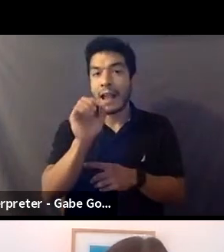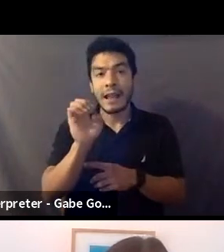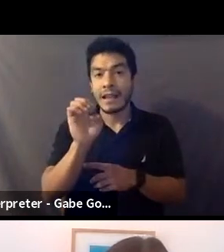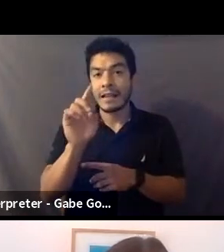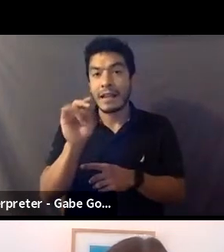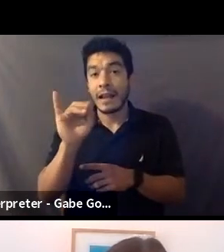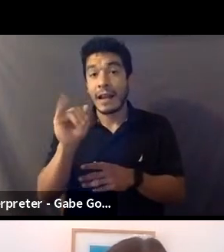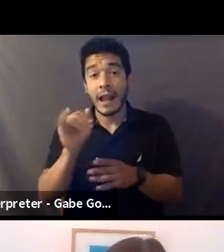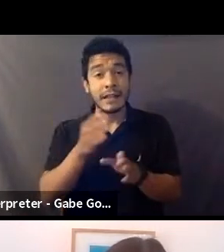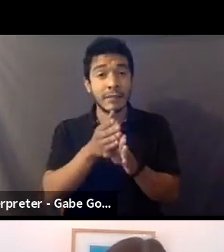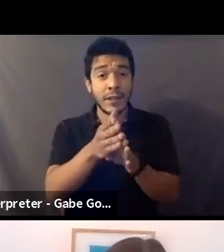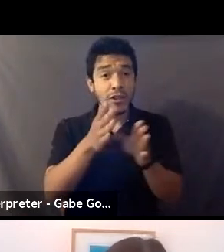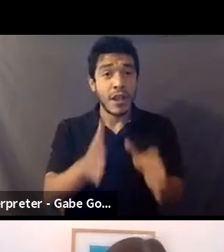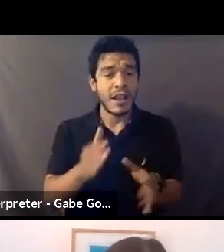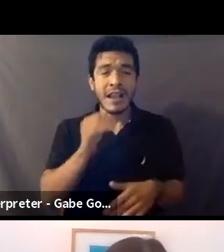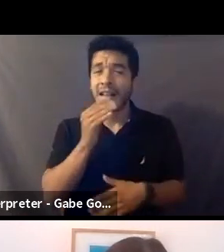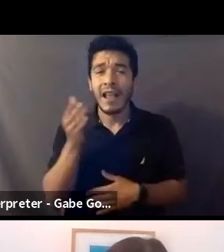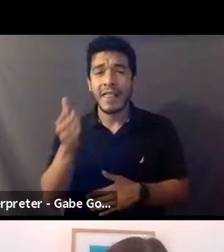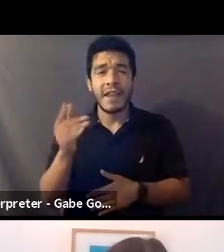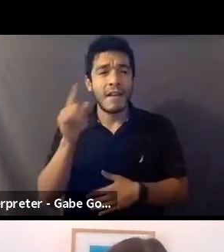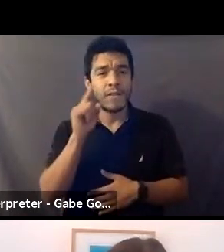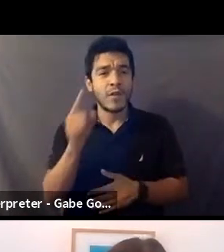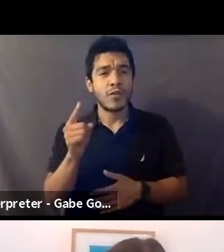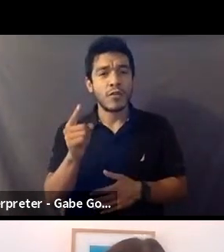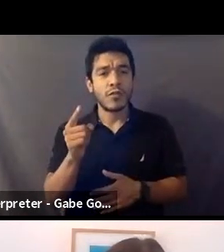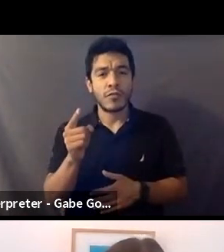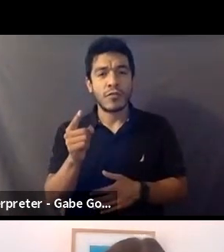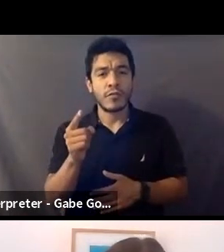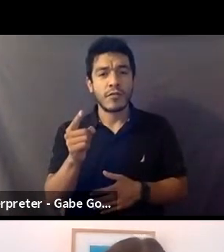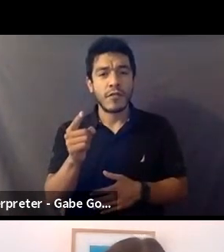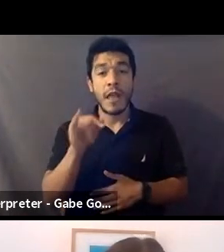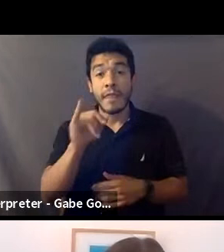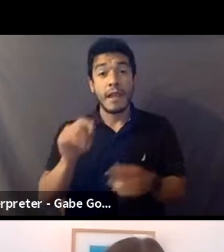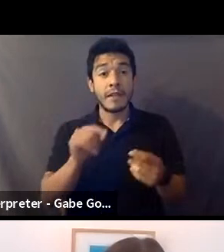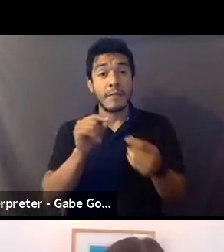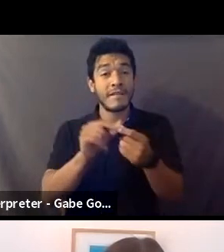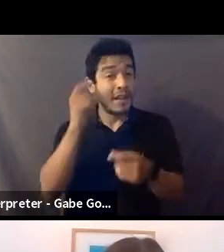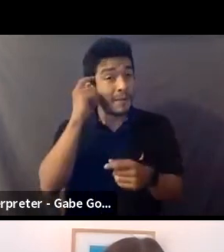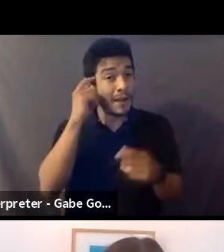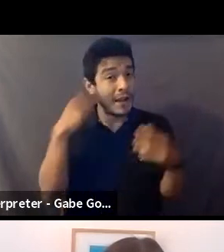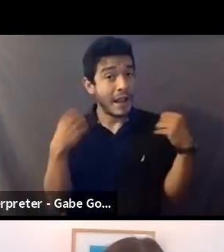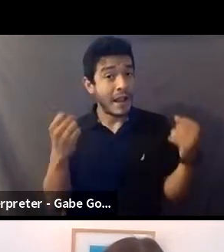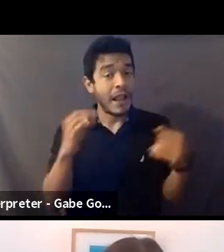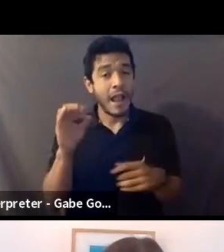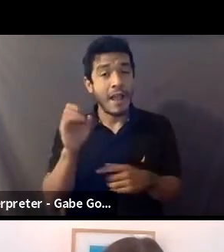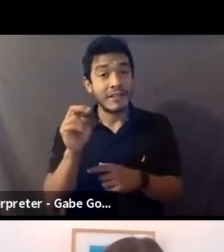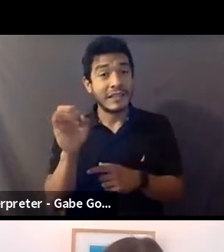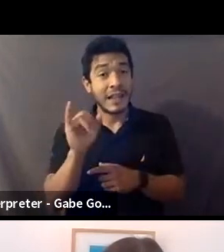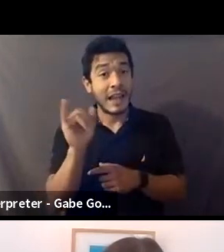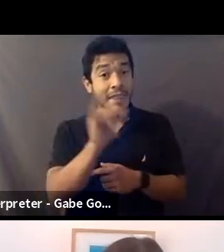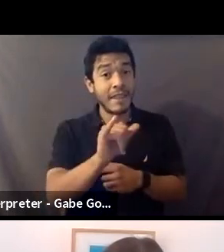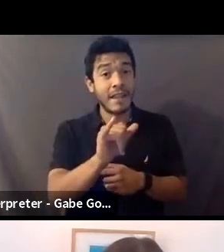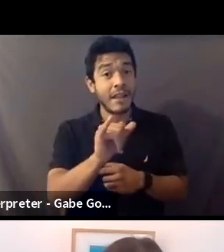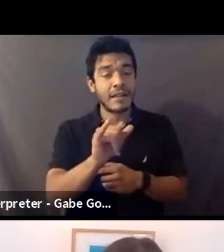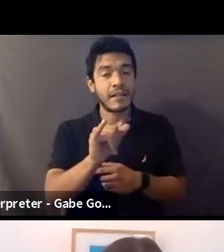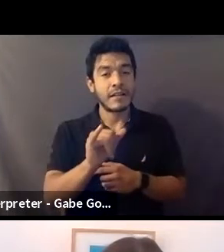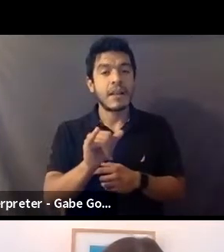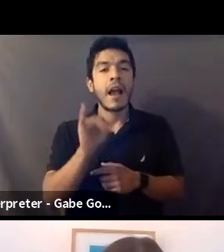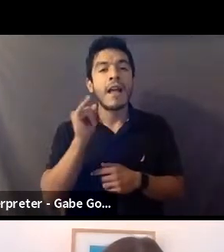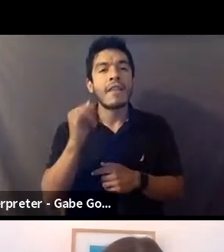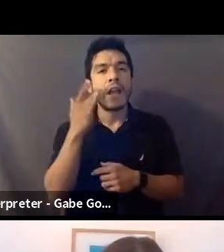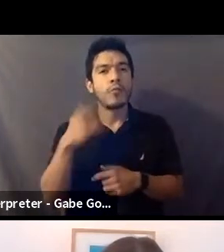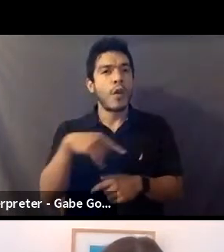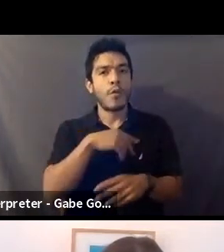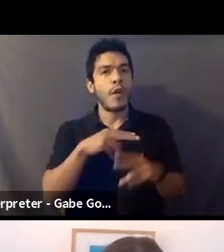specialist, is not there for, um, the, the specific mental health of scenes like that. And that's why we are so